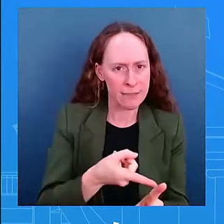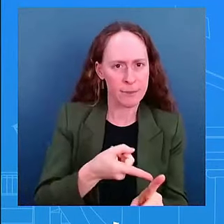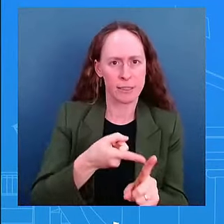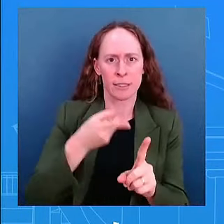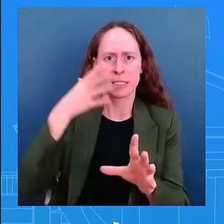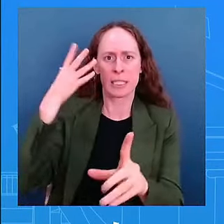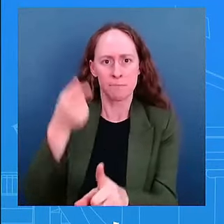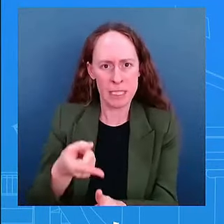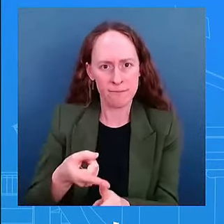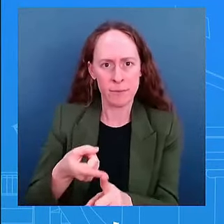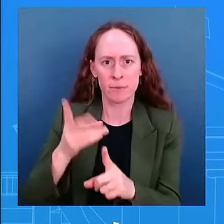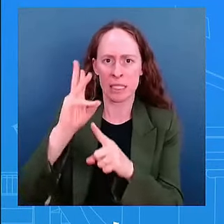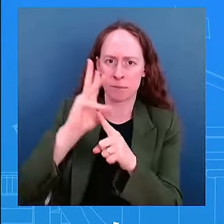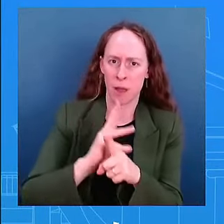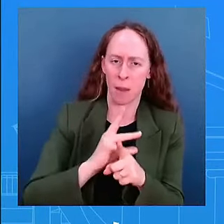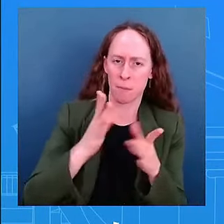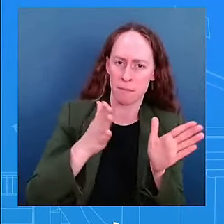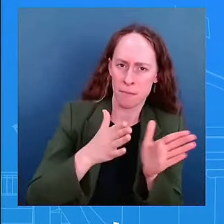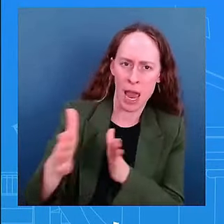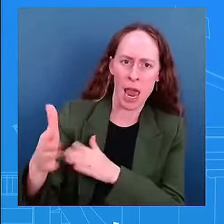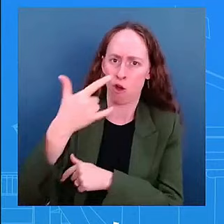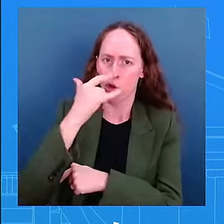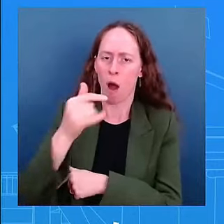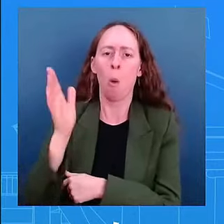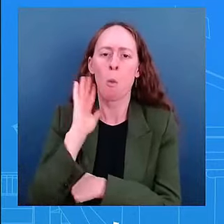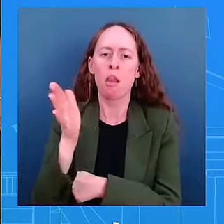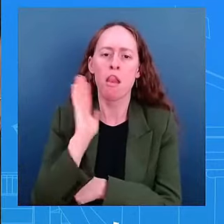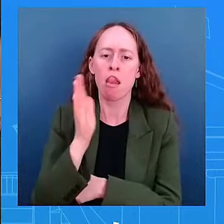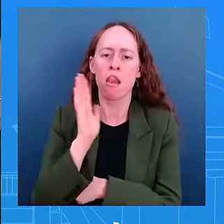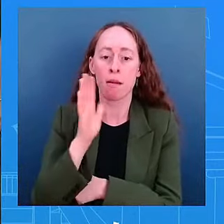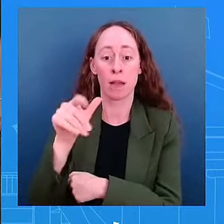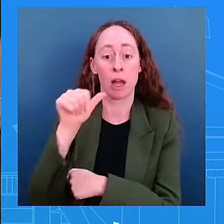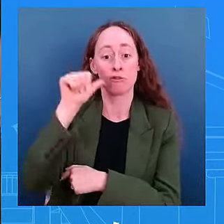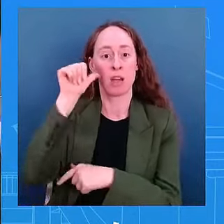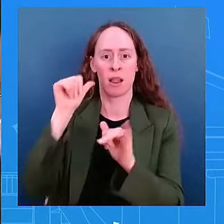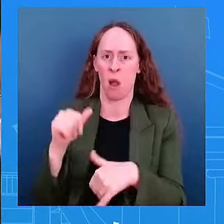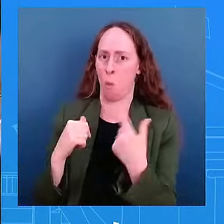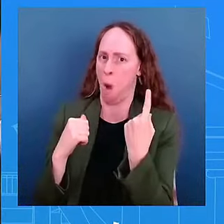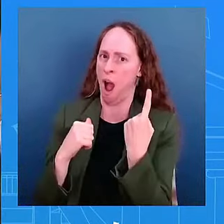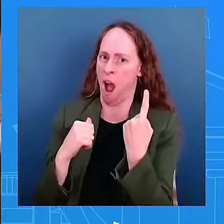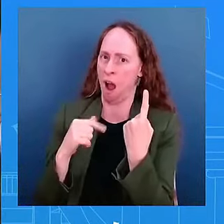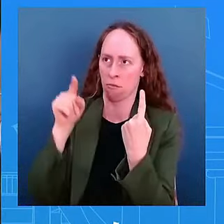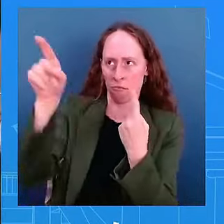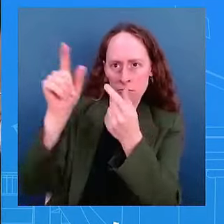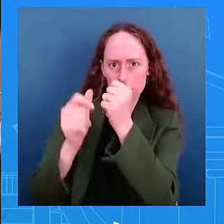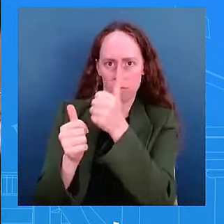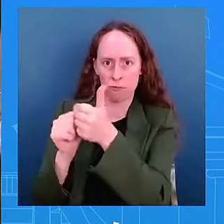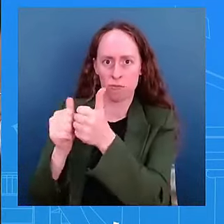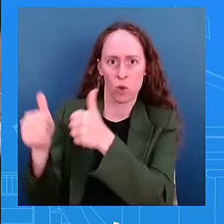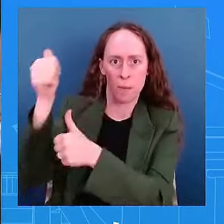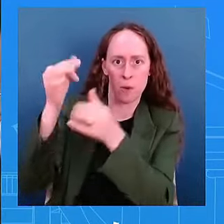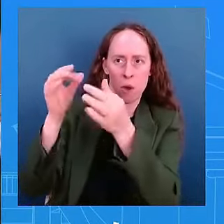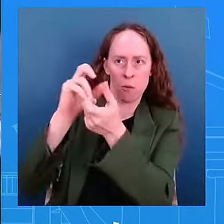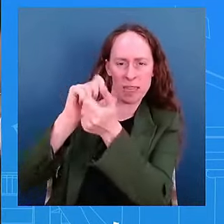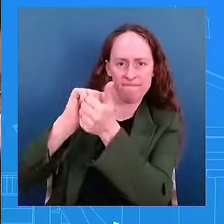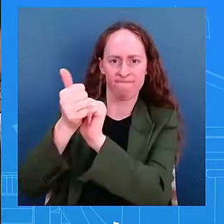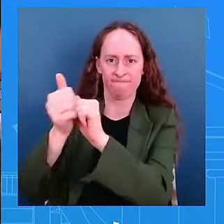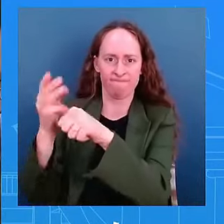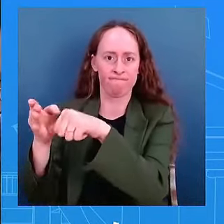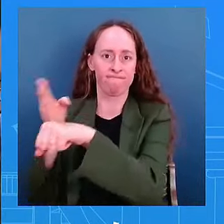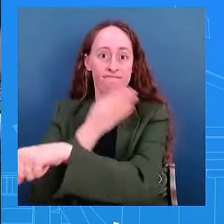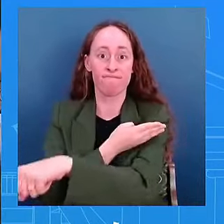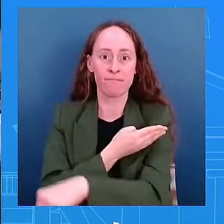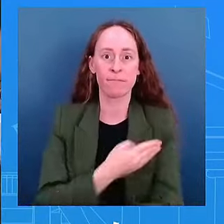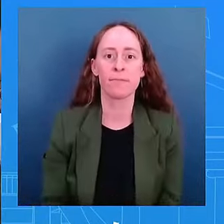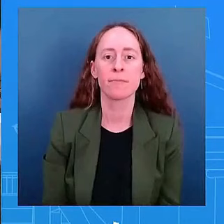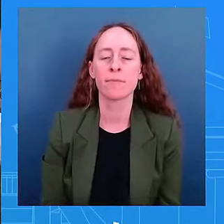yesterday uh was a clear indicator indicator of that i'll be giving remarks at some point sort of articulating the vision for the next six months any timeline on